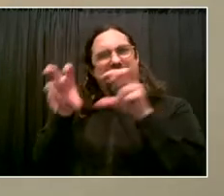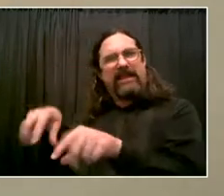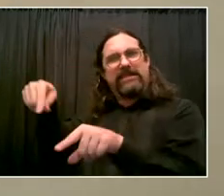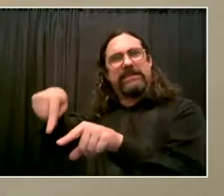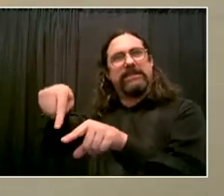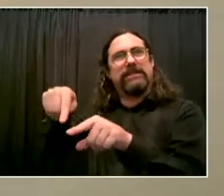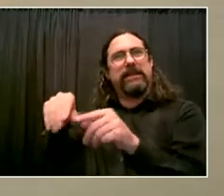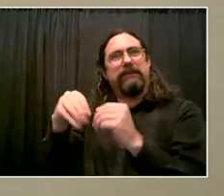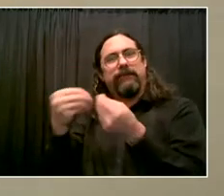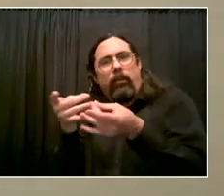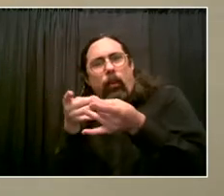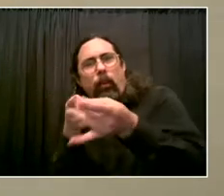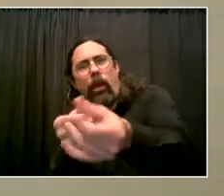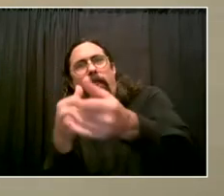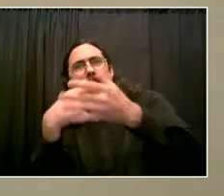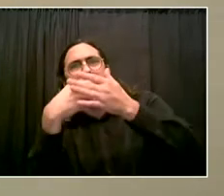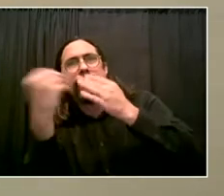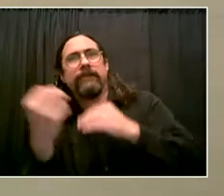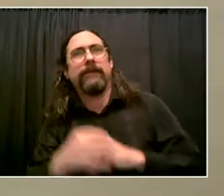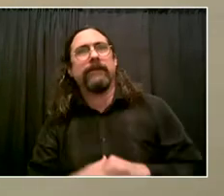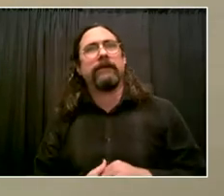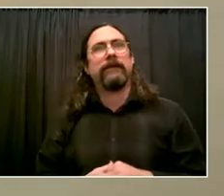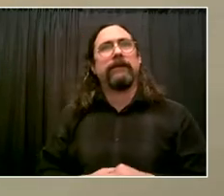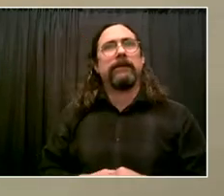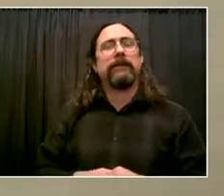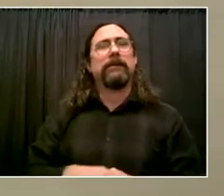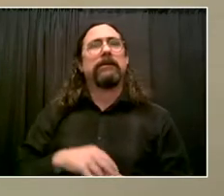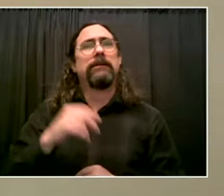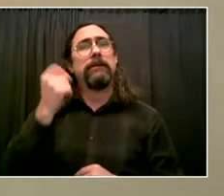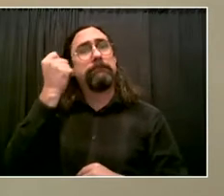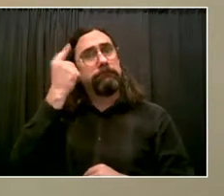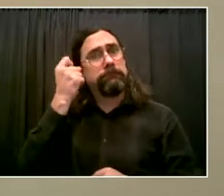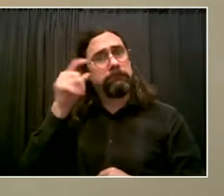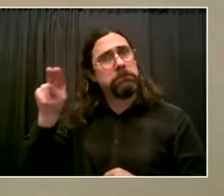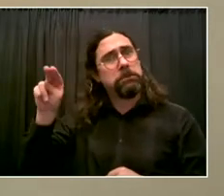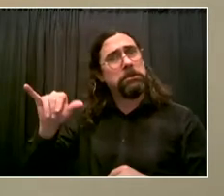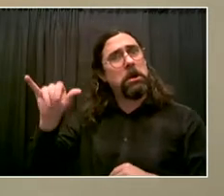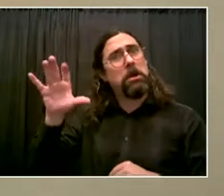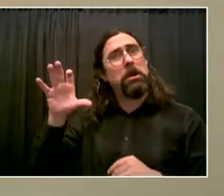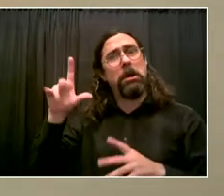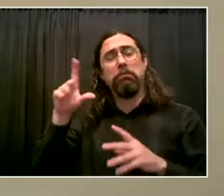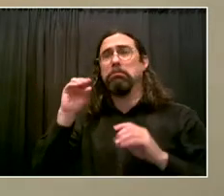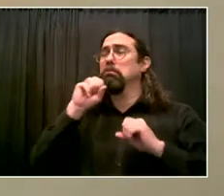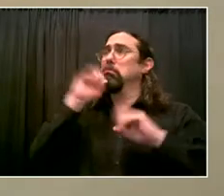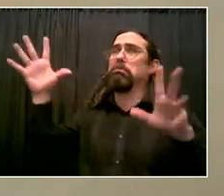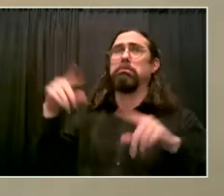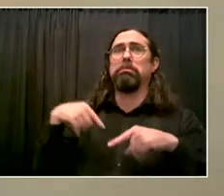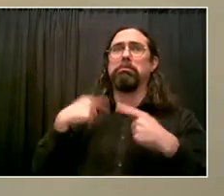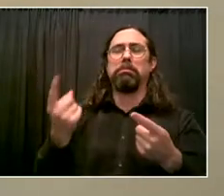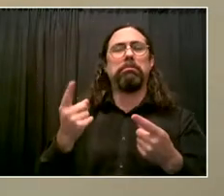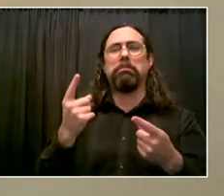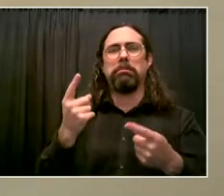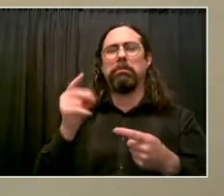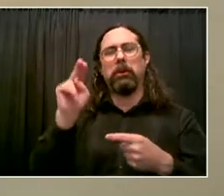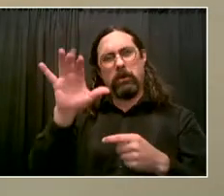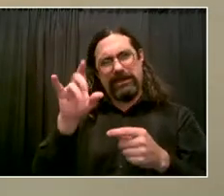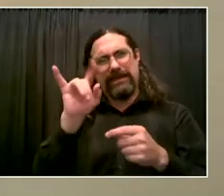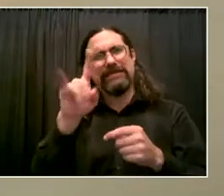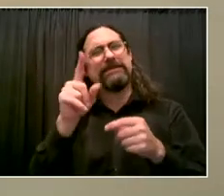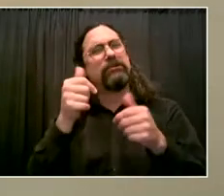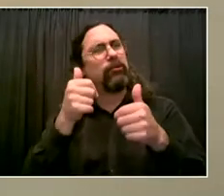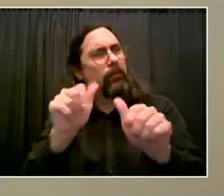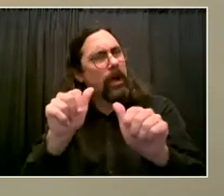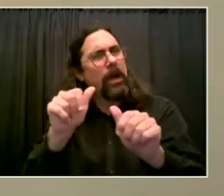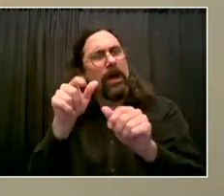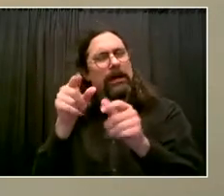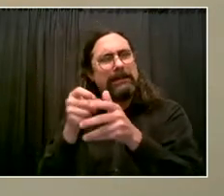you know, we have to start at Exodus. We start the planning once they get out, unfortunately. We have a couple of programs inside of prison. But